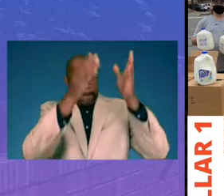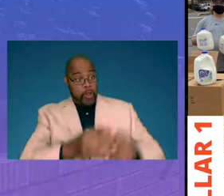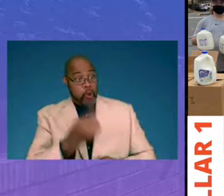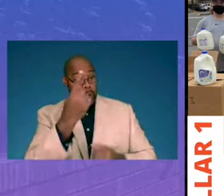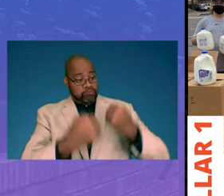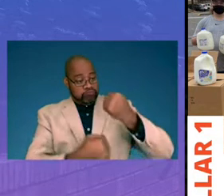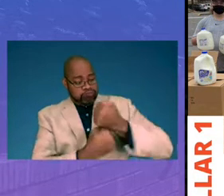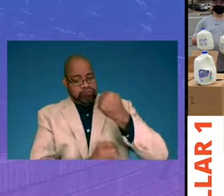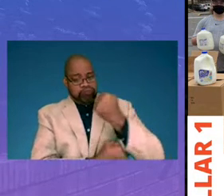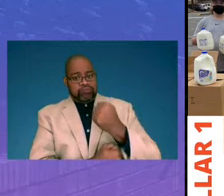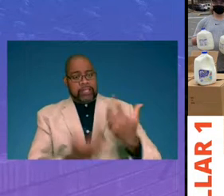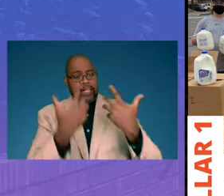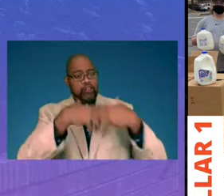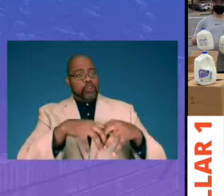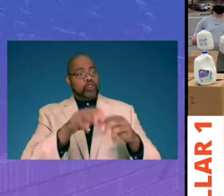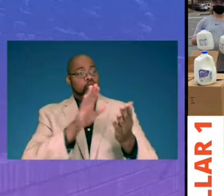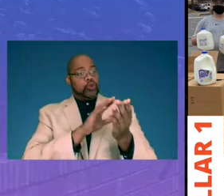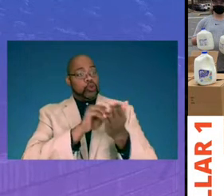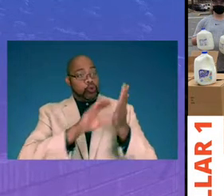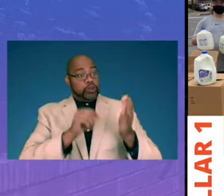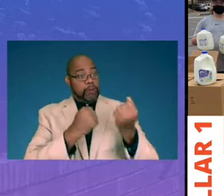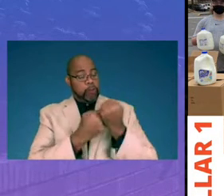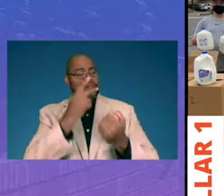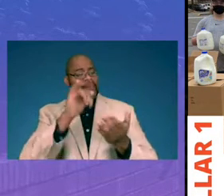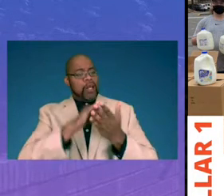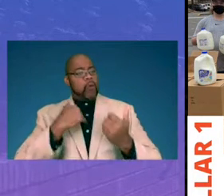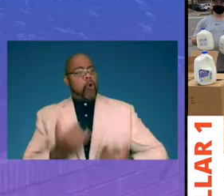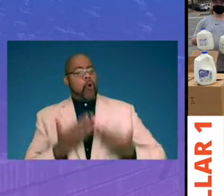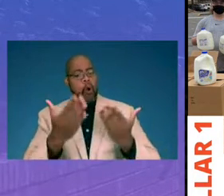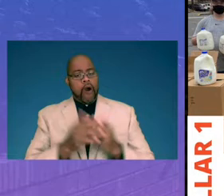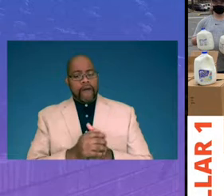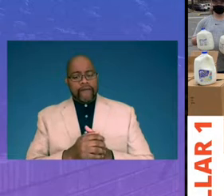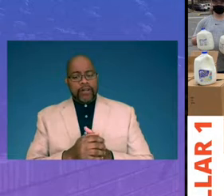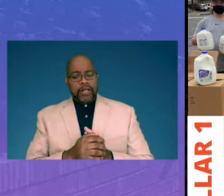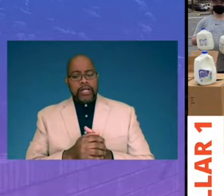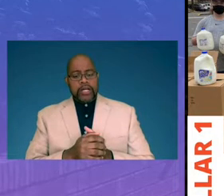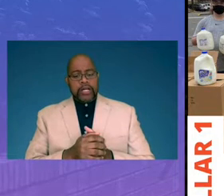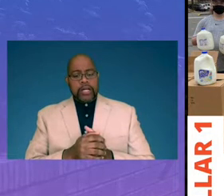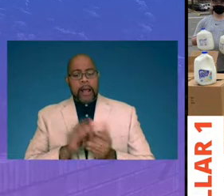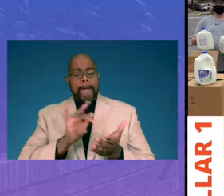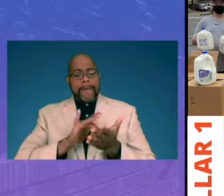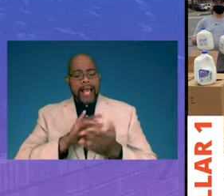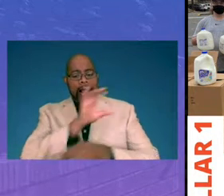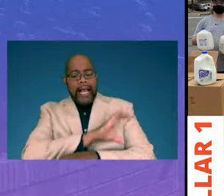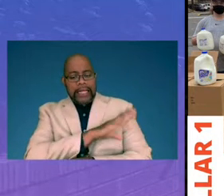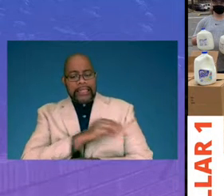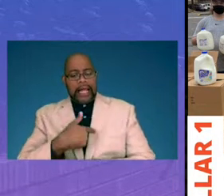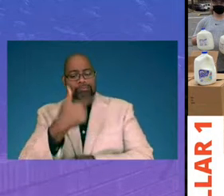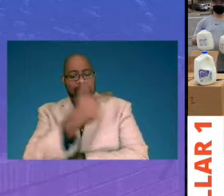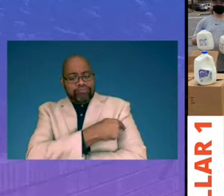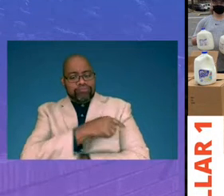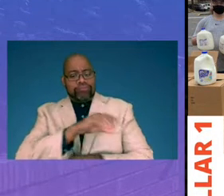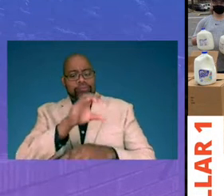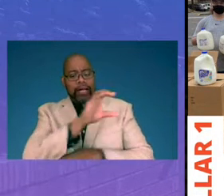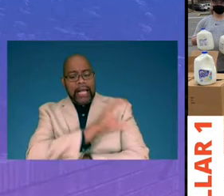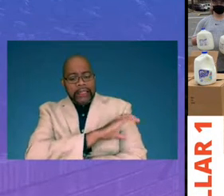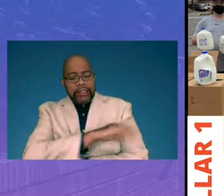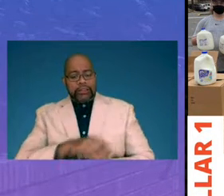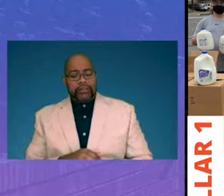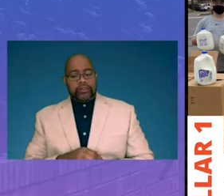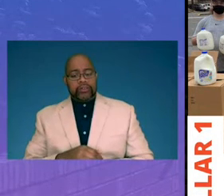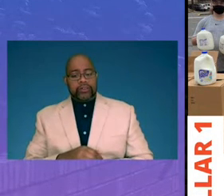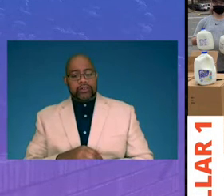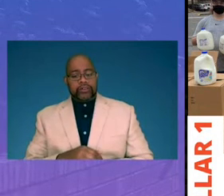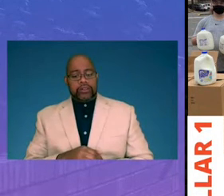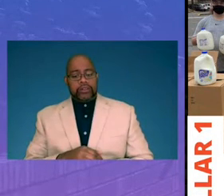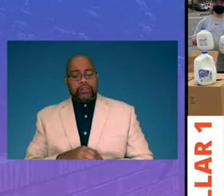Integrated Student Supports, you'll see that we offer telemedicine clinics and immunization clinics, food pantry and